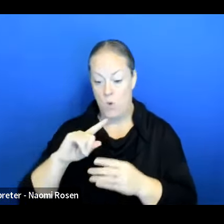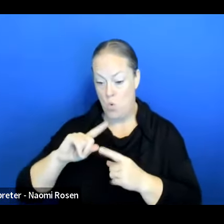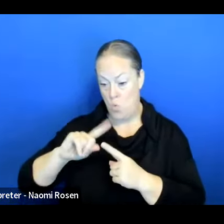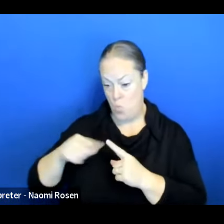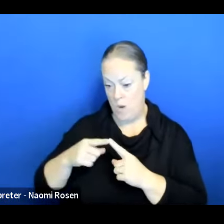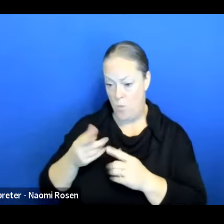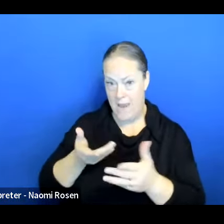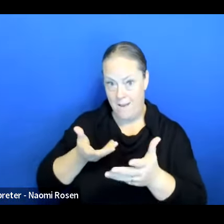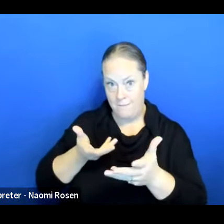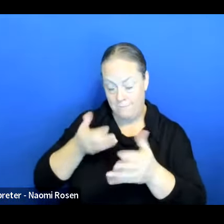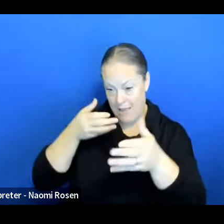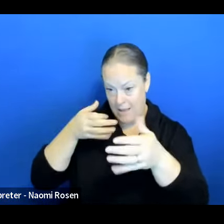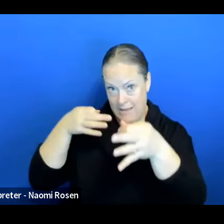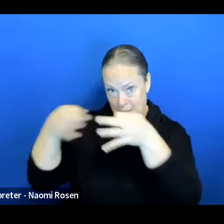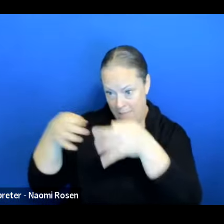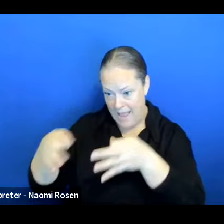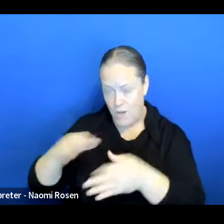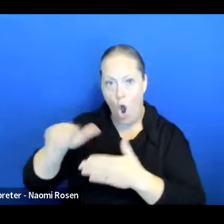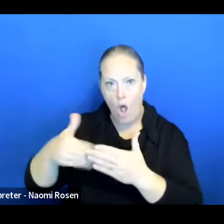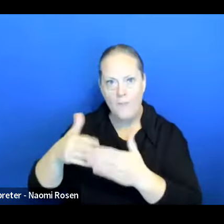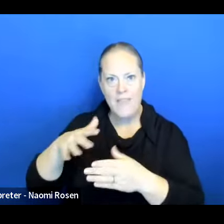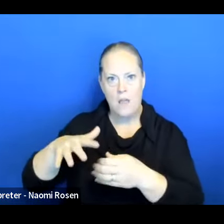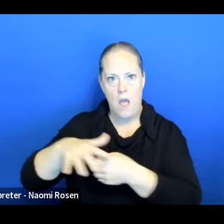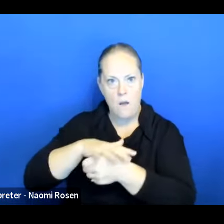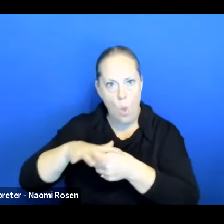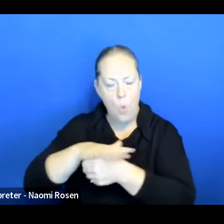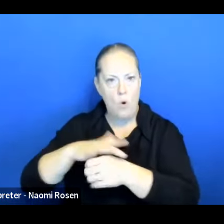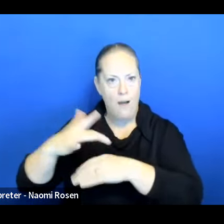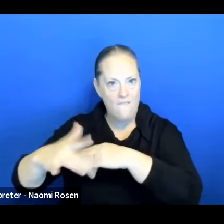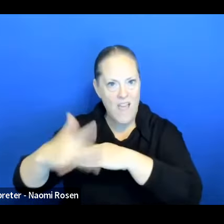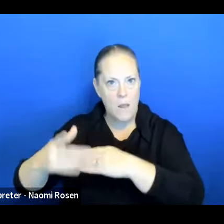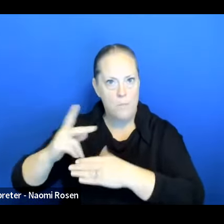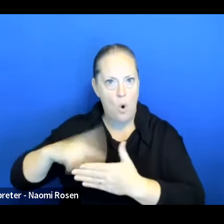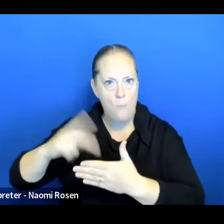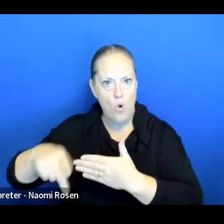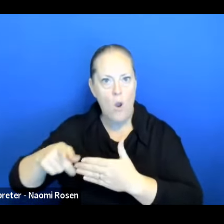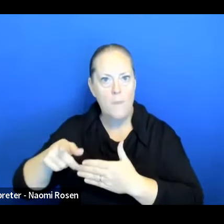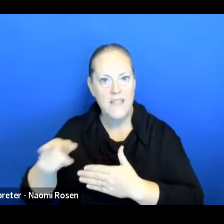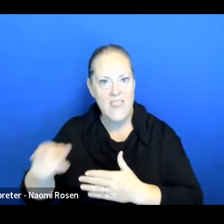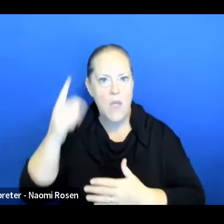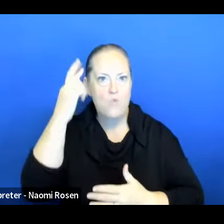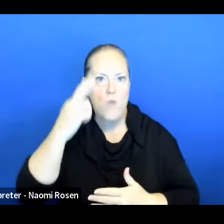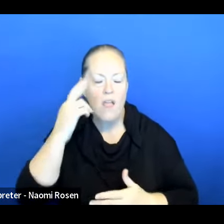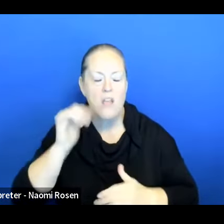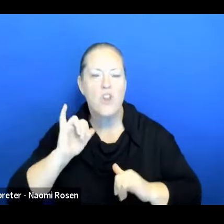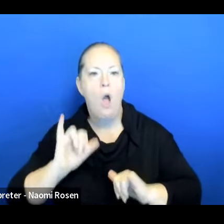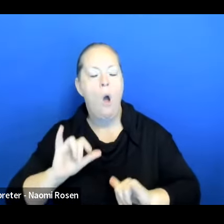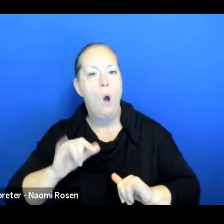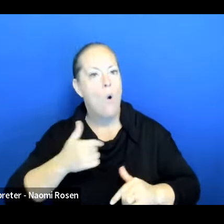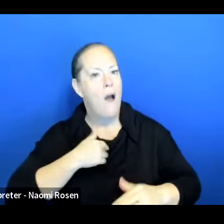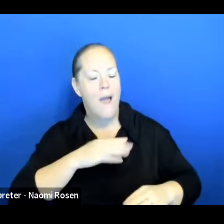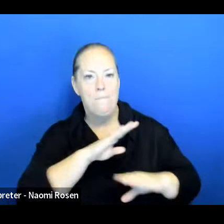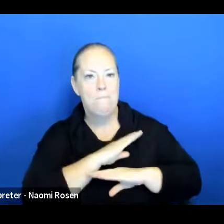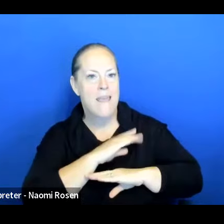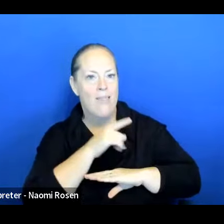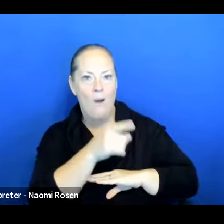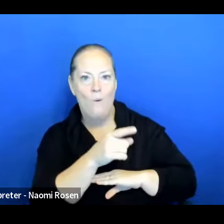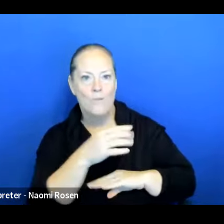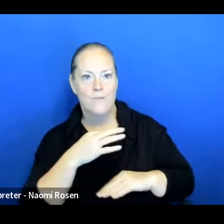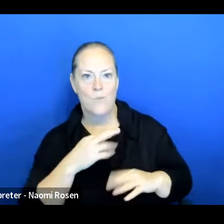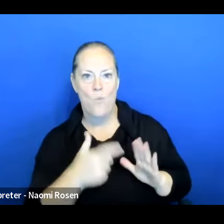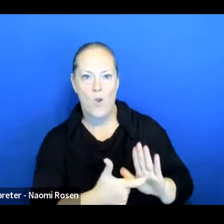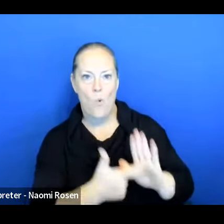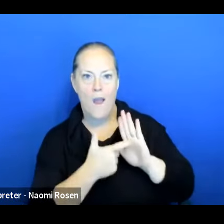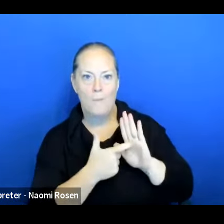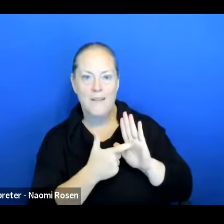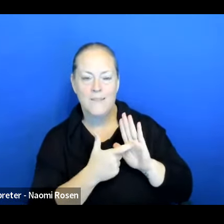available locally, they were like, oh, you know, I am, uh, know, I meet the criteria. So it's, it's that link, accessibility with lack of,